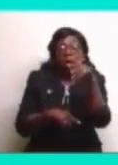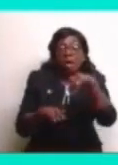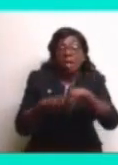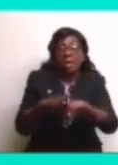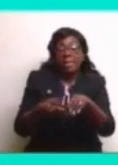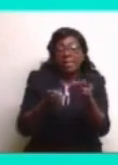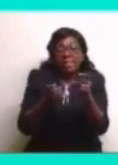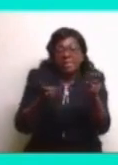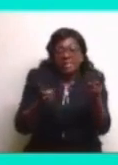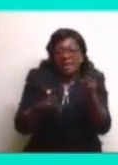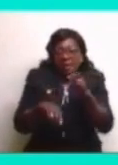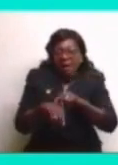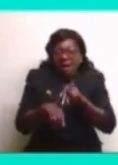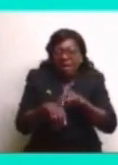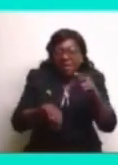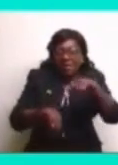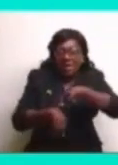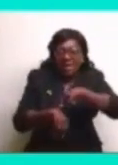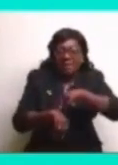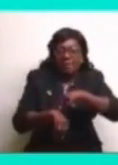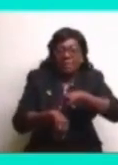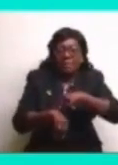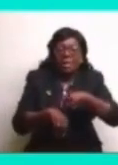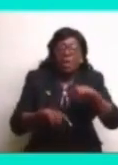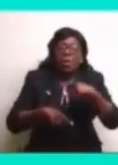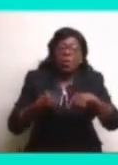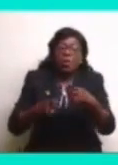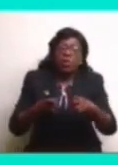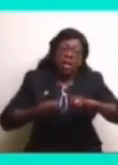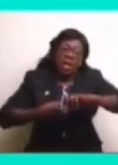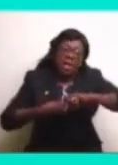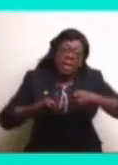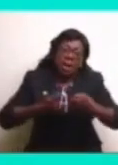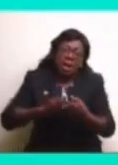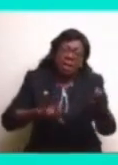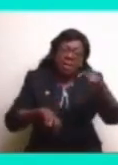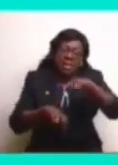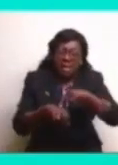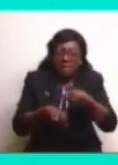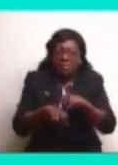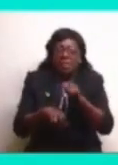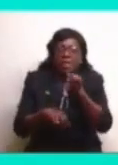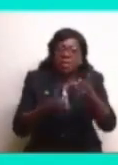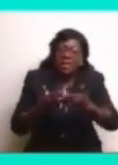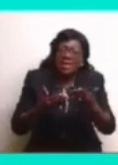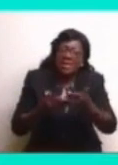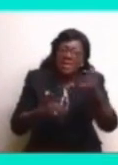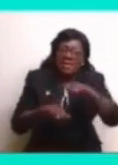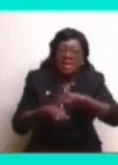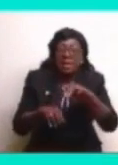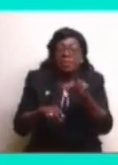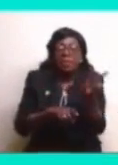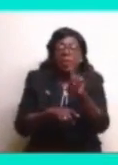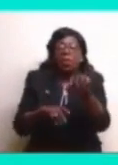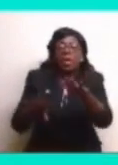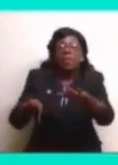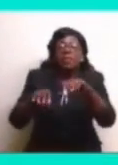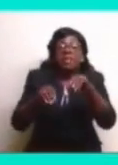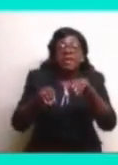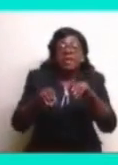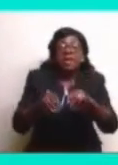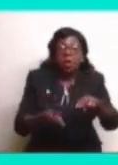difficult times, when you are in difficult times, not in the easy times, where you take your stand,